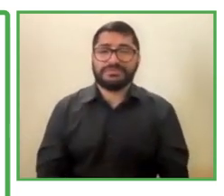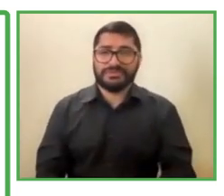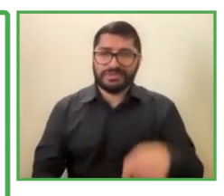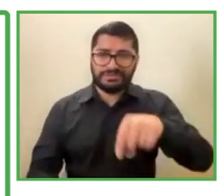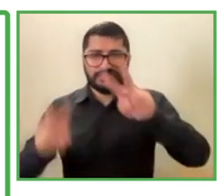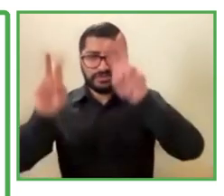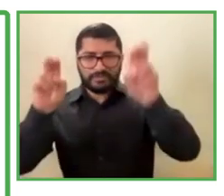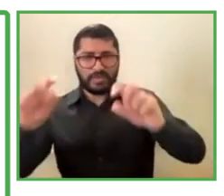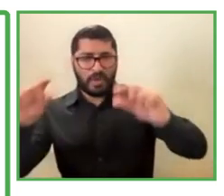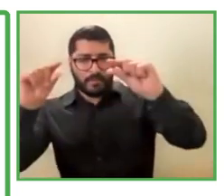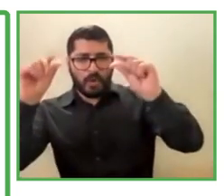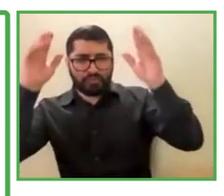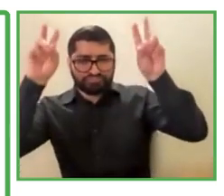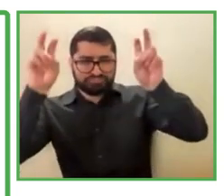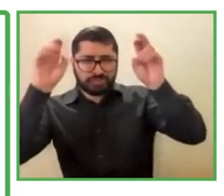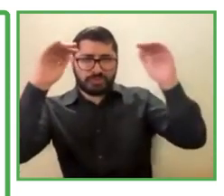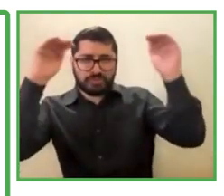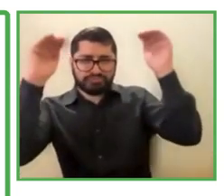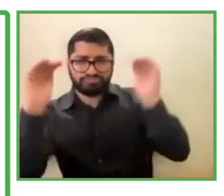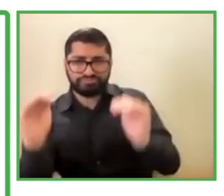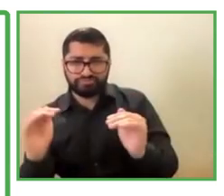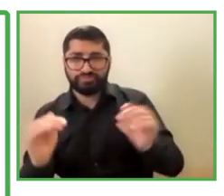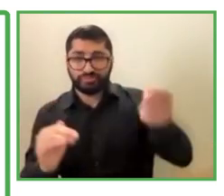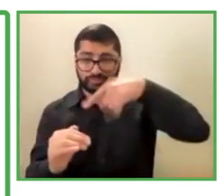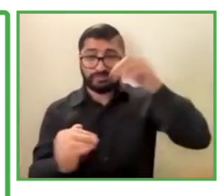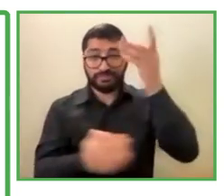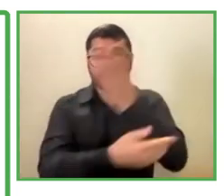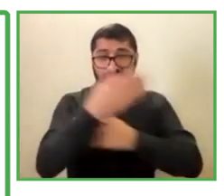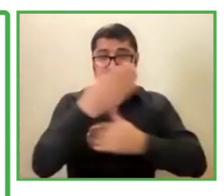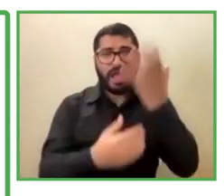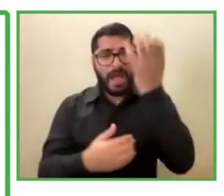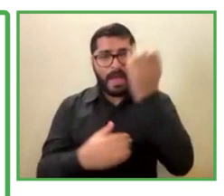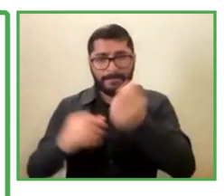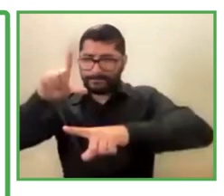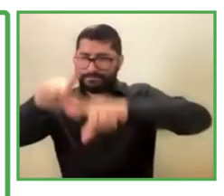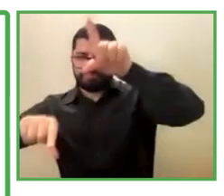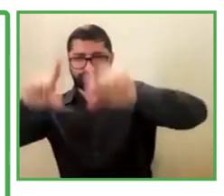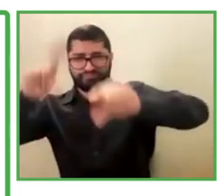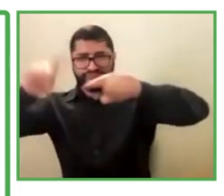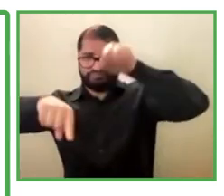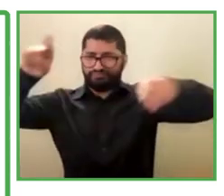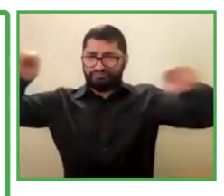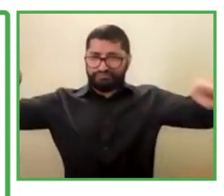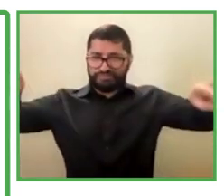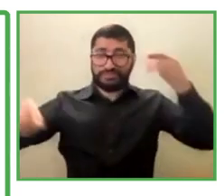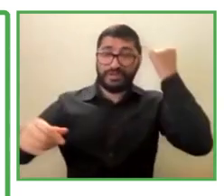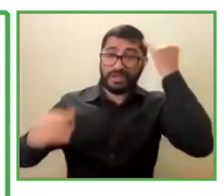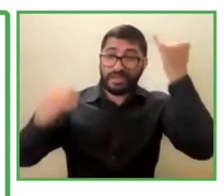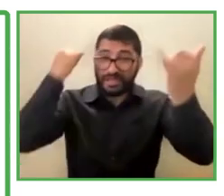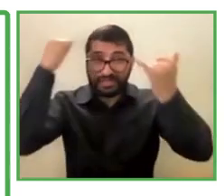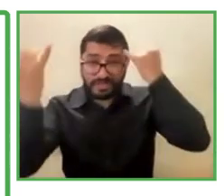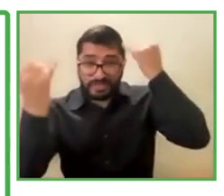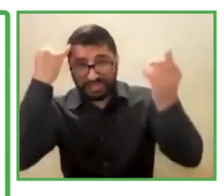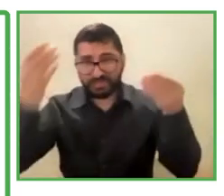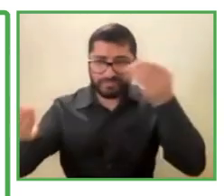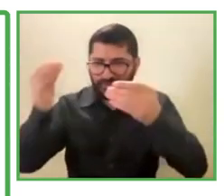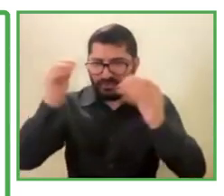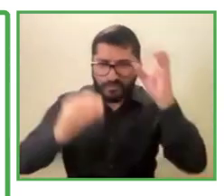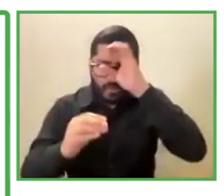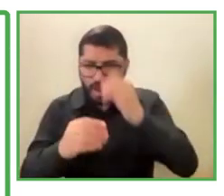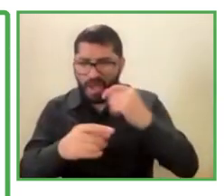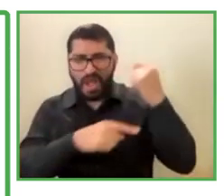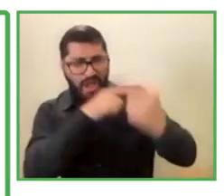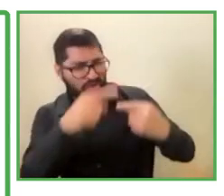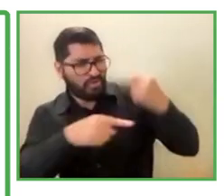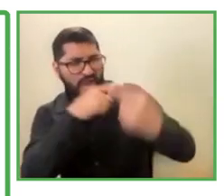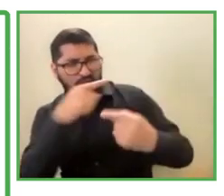This. Illustrates. Our. Diversity and inclusion management. We have different. Initiatives.